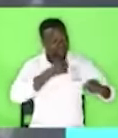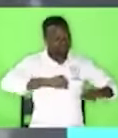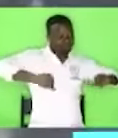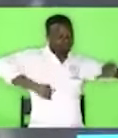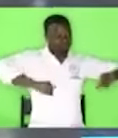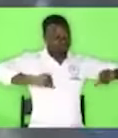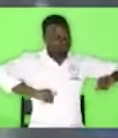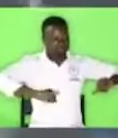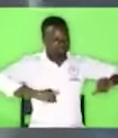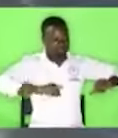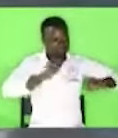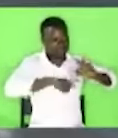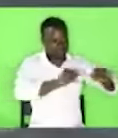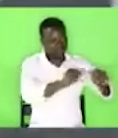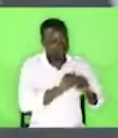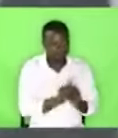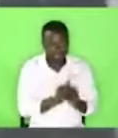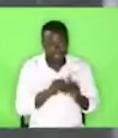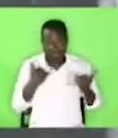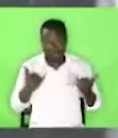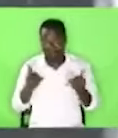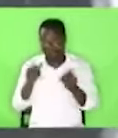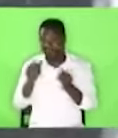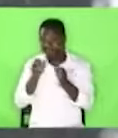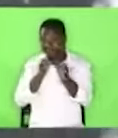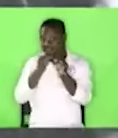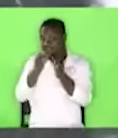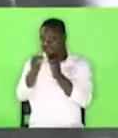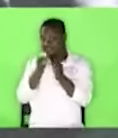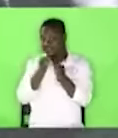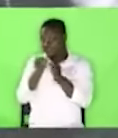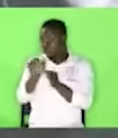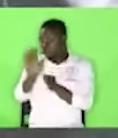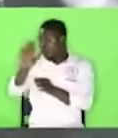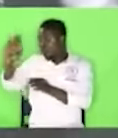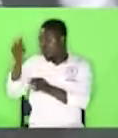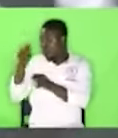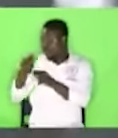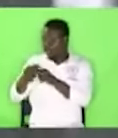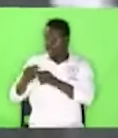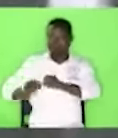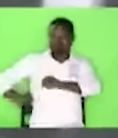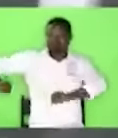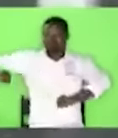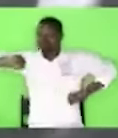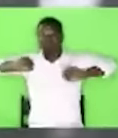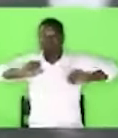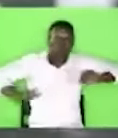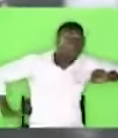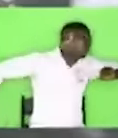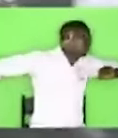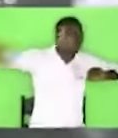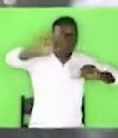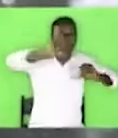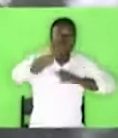But this one that we are talking about his name is majestic in all the earth.